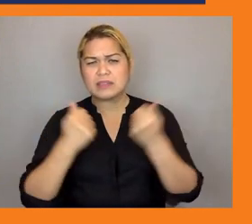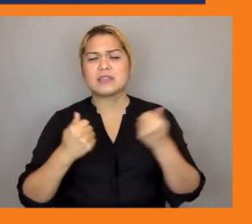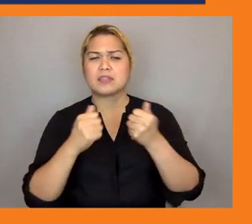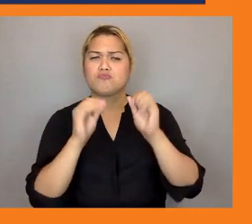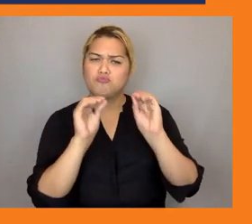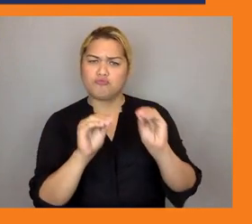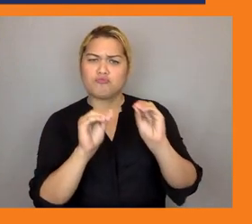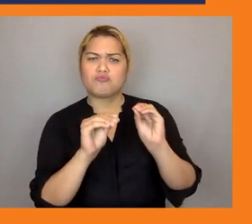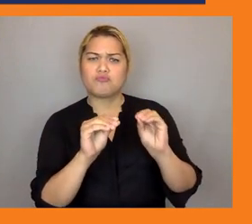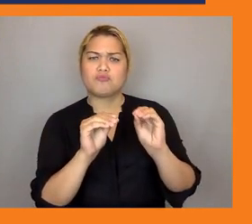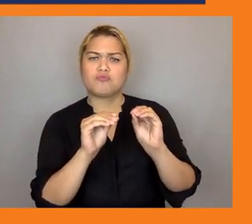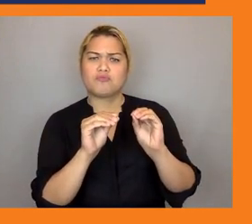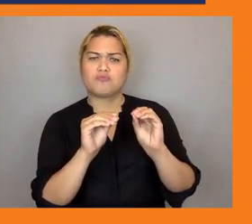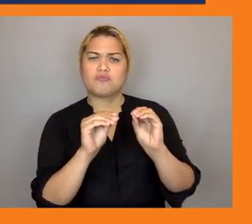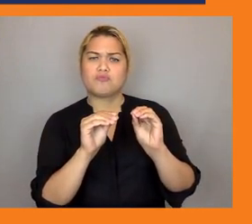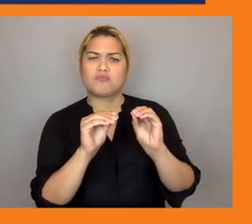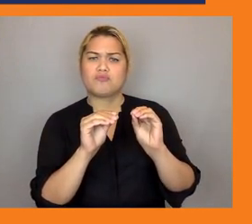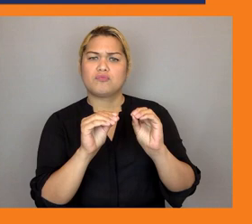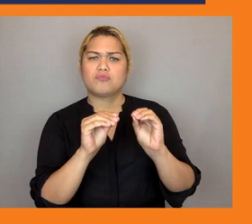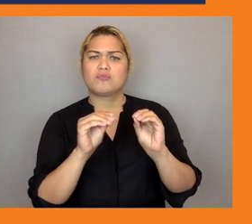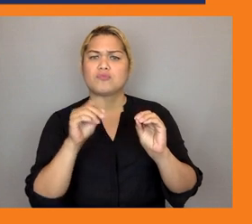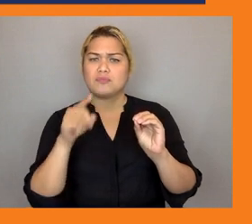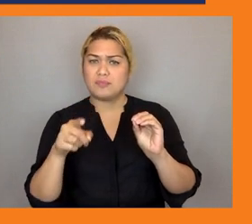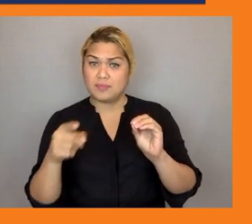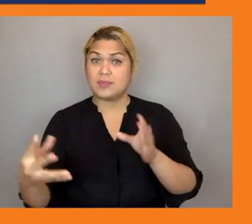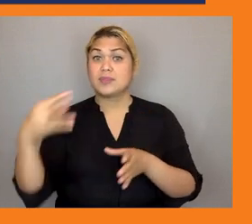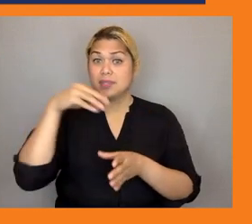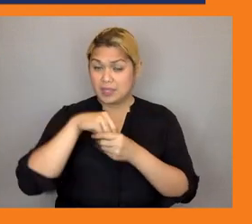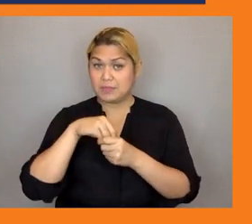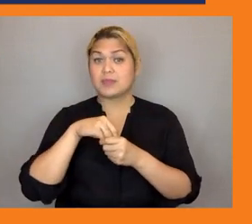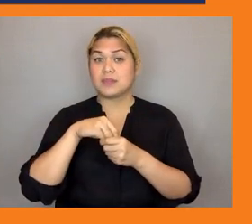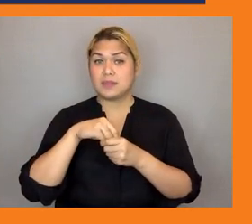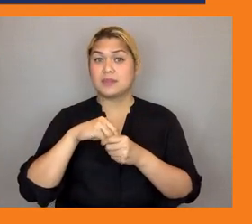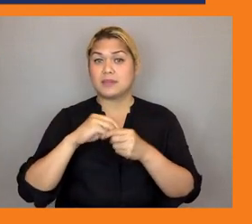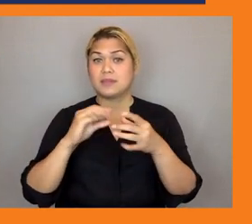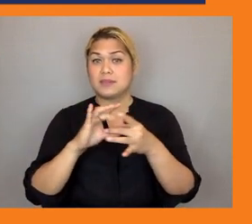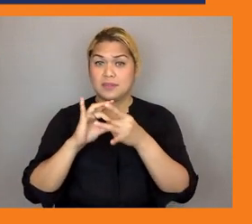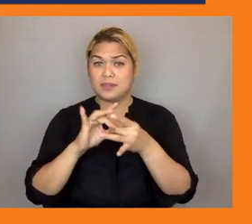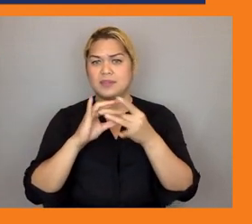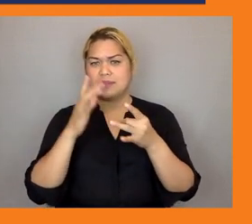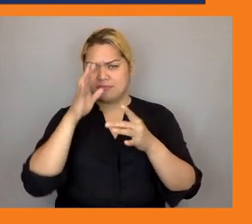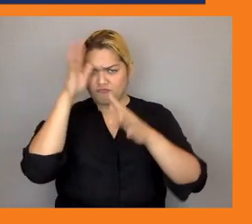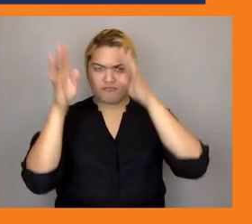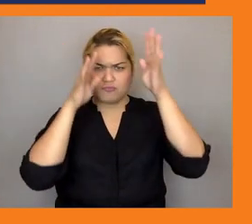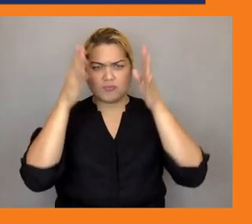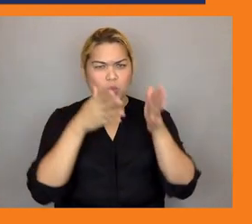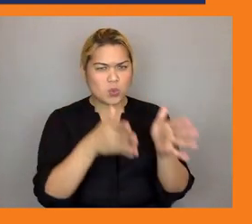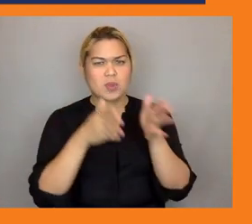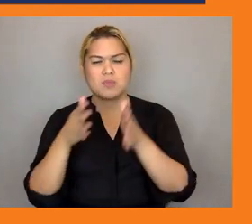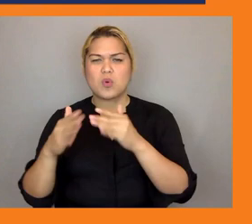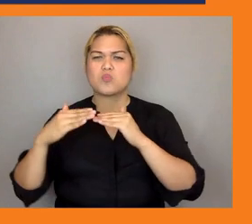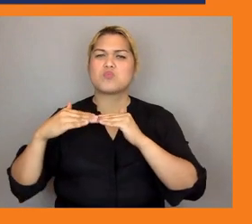in the in the tved system and there are various also innovative practices that we've seen in terms of increasing training efficiency um